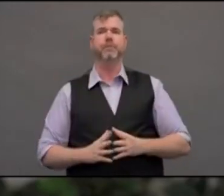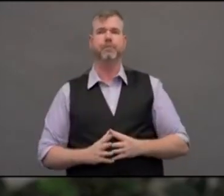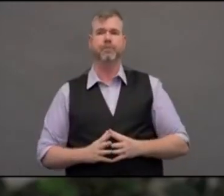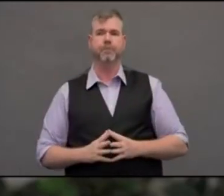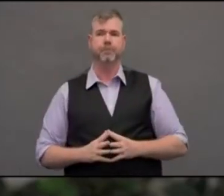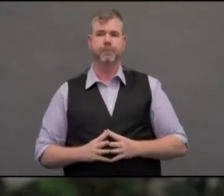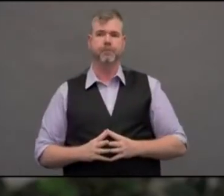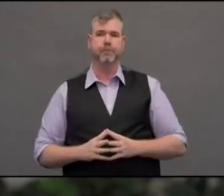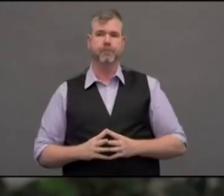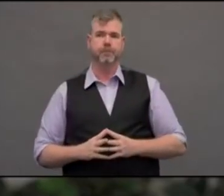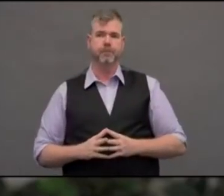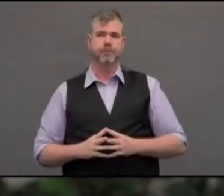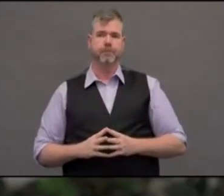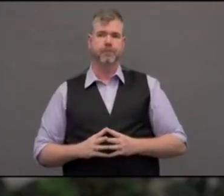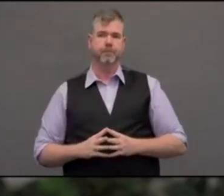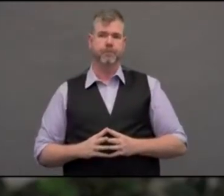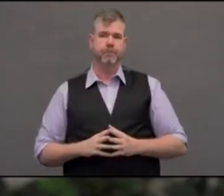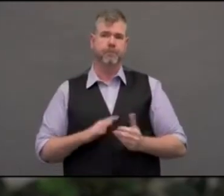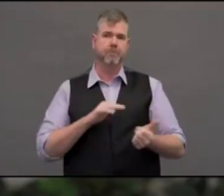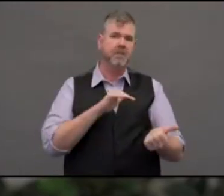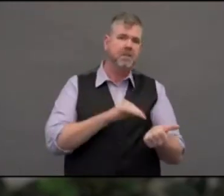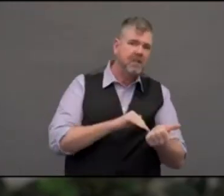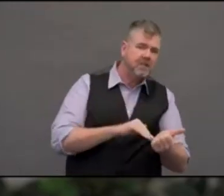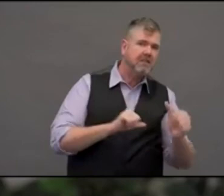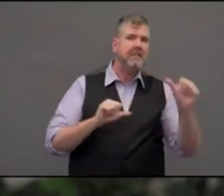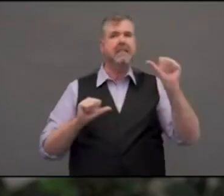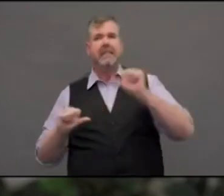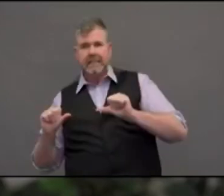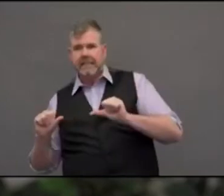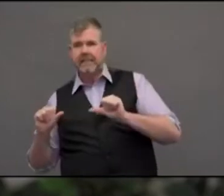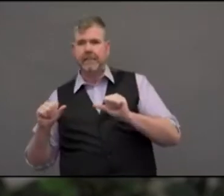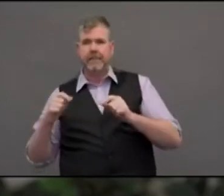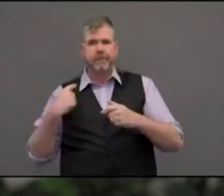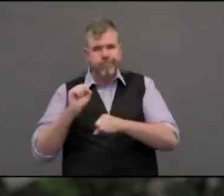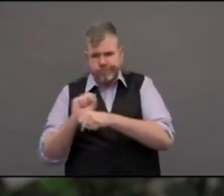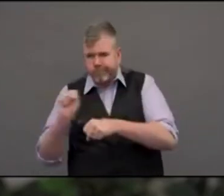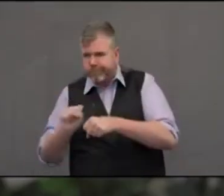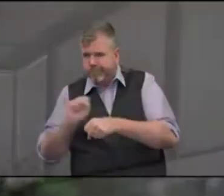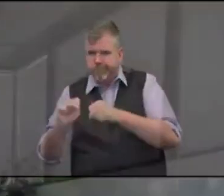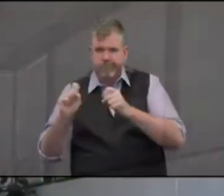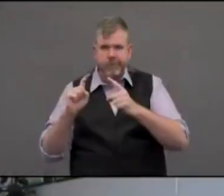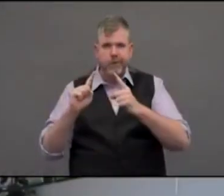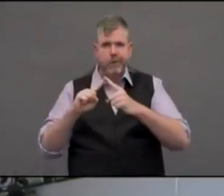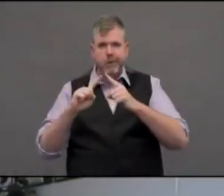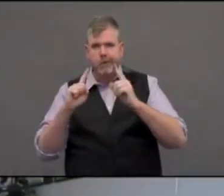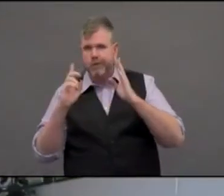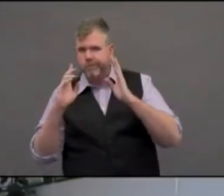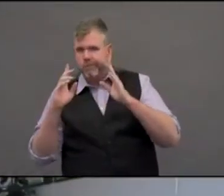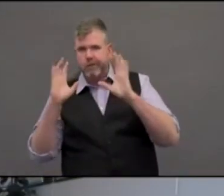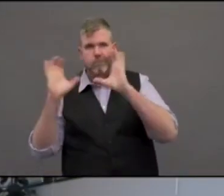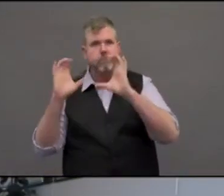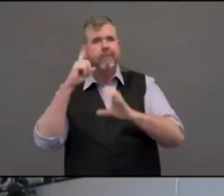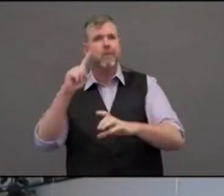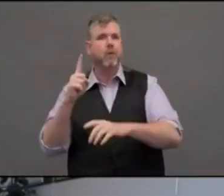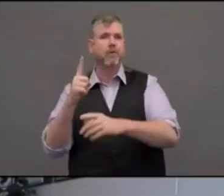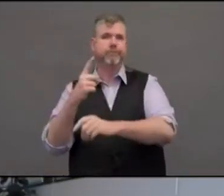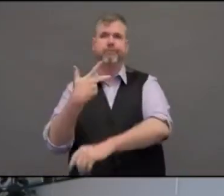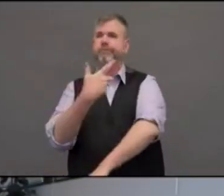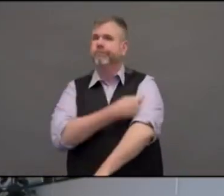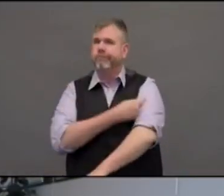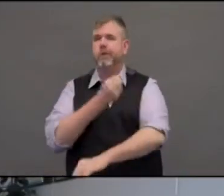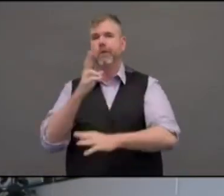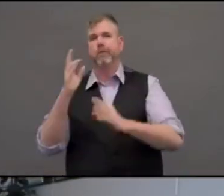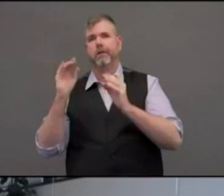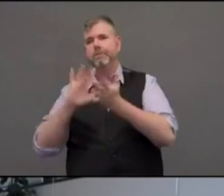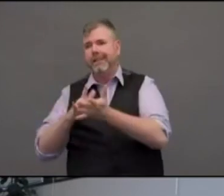safe, your family safe, and the community. I believe that we will succeed. And Gloria, a quick message to folks